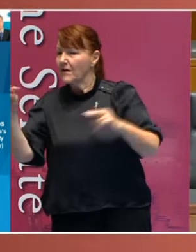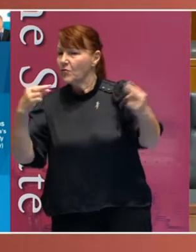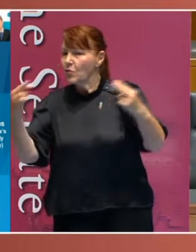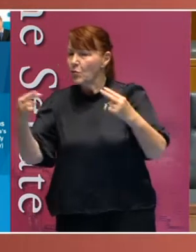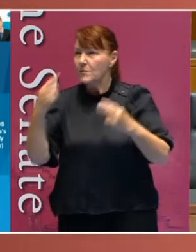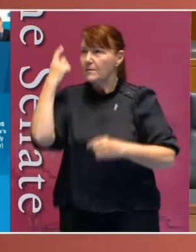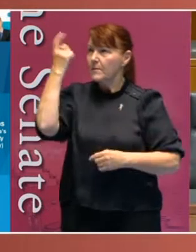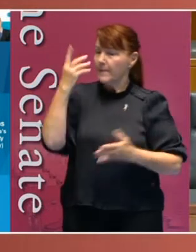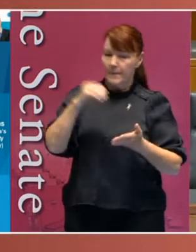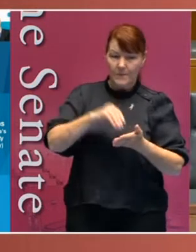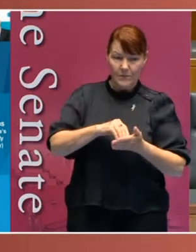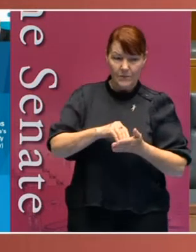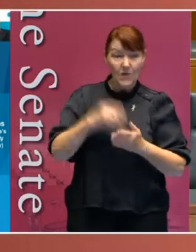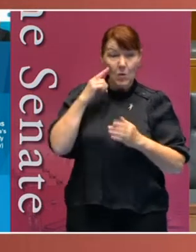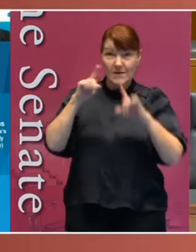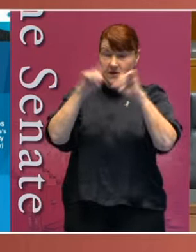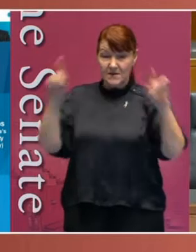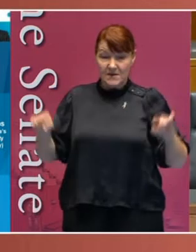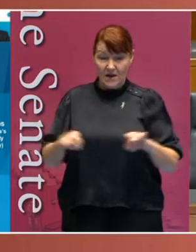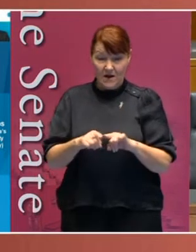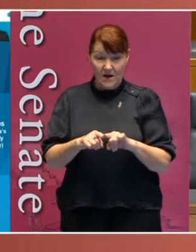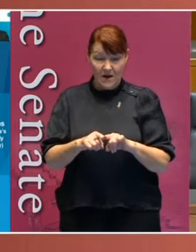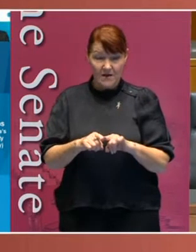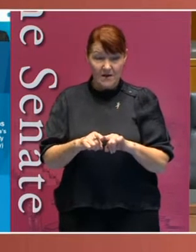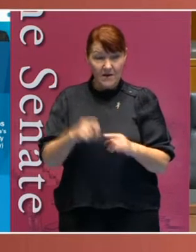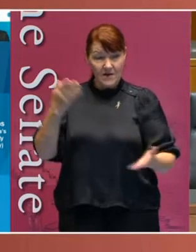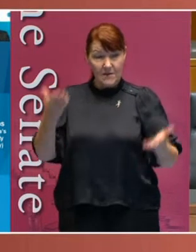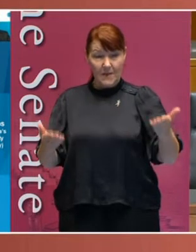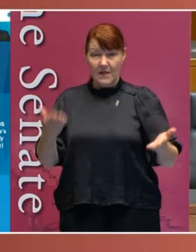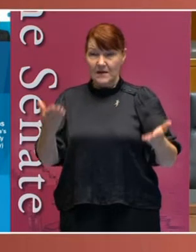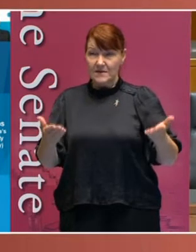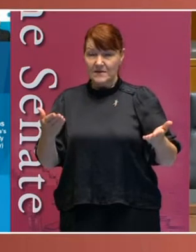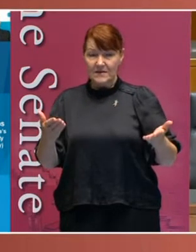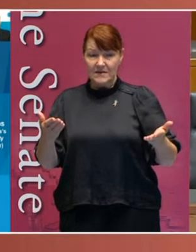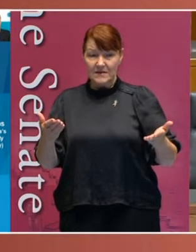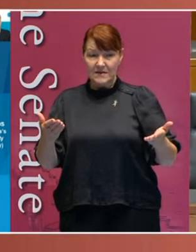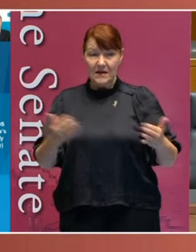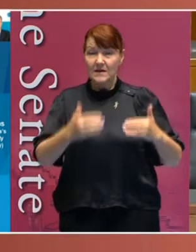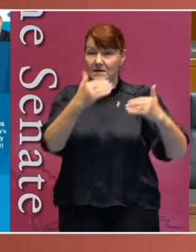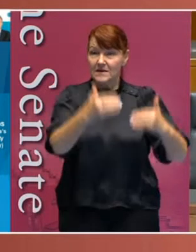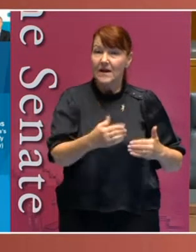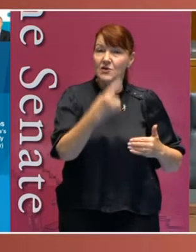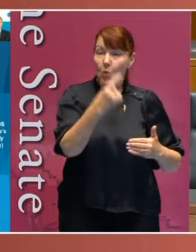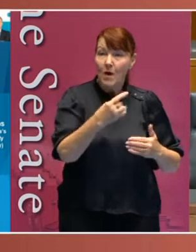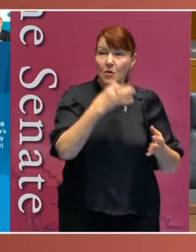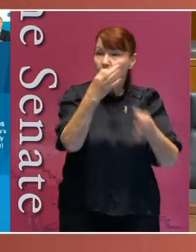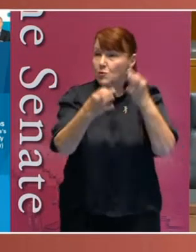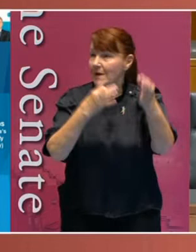You'll see there on the picture that there is a balance between the Stage 1 consultations